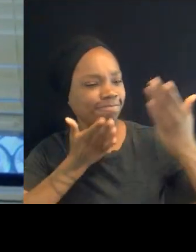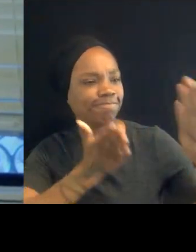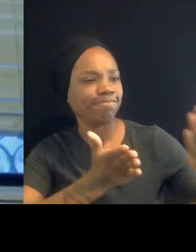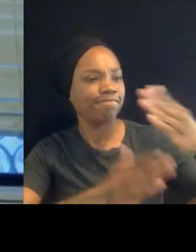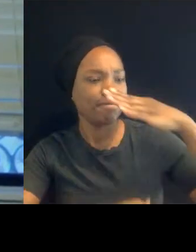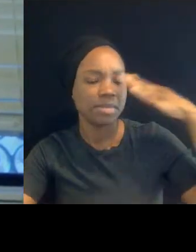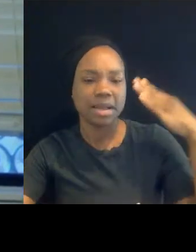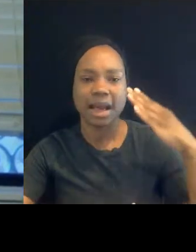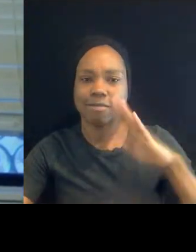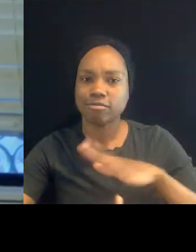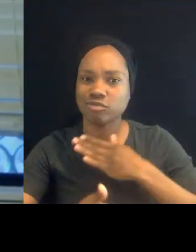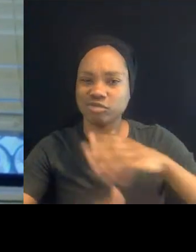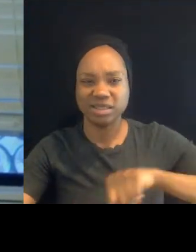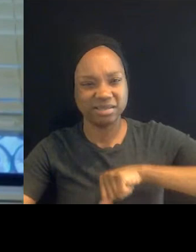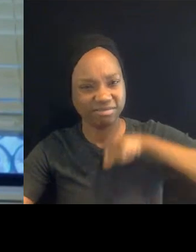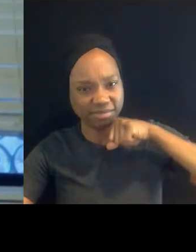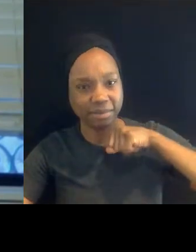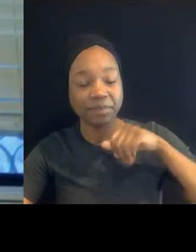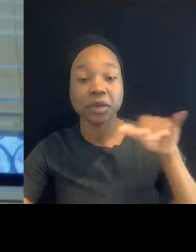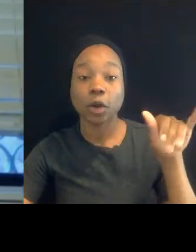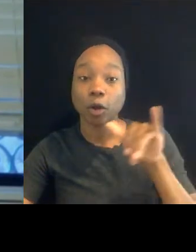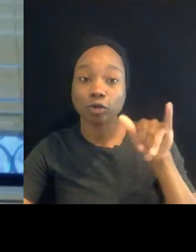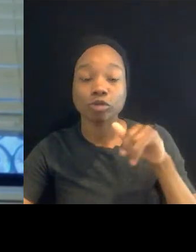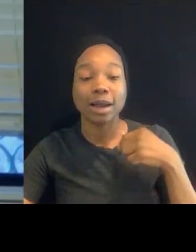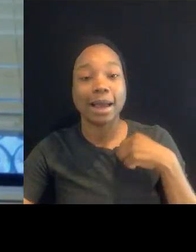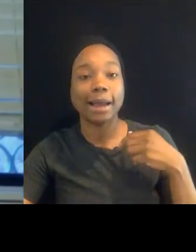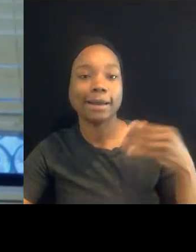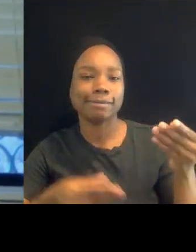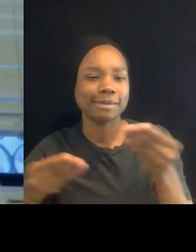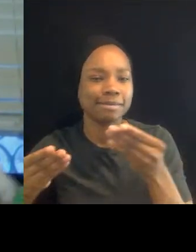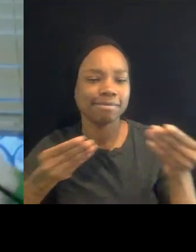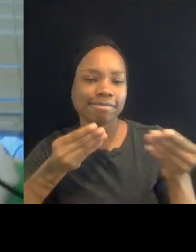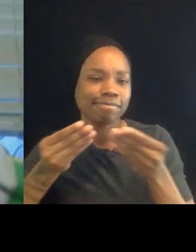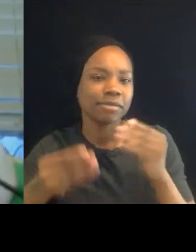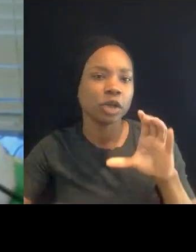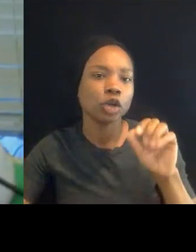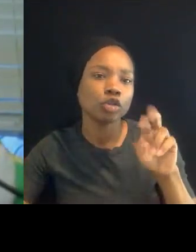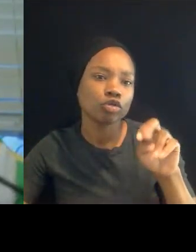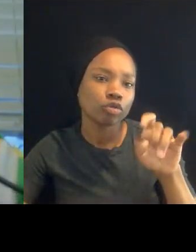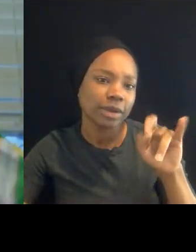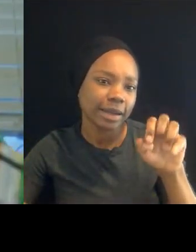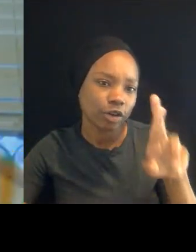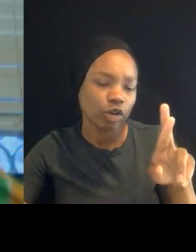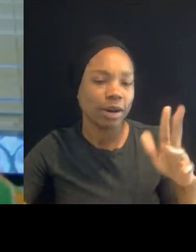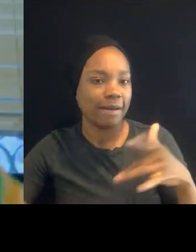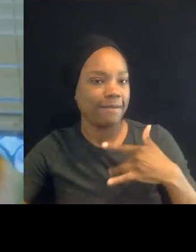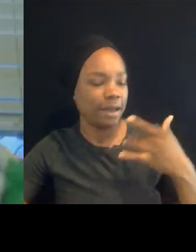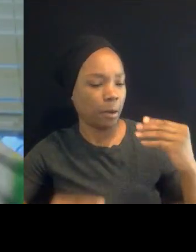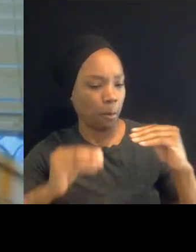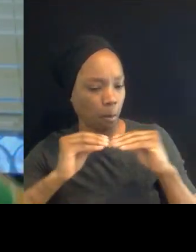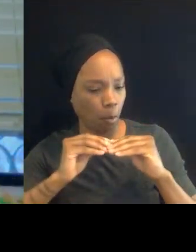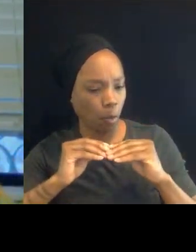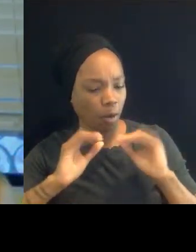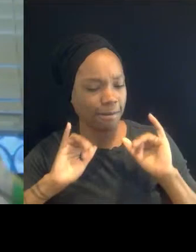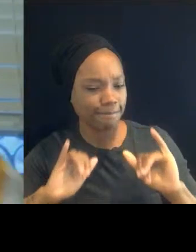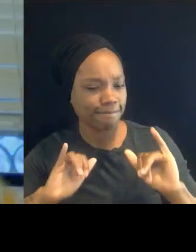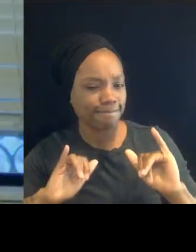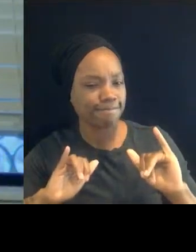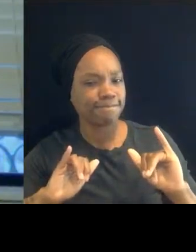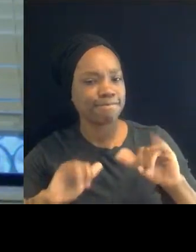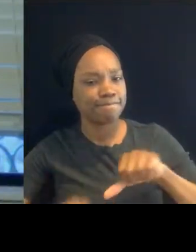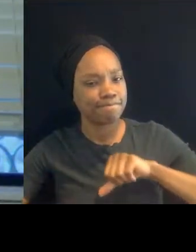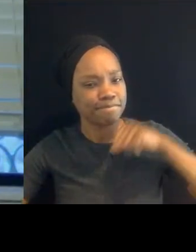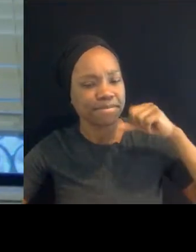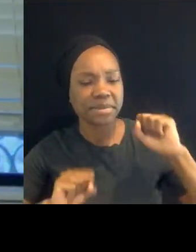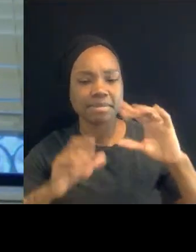for me as a curator, it gave me the more ability to be more strength and say, we want to maybe create more things of blackness within your